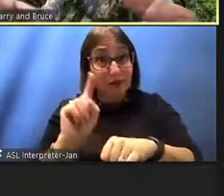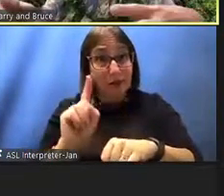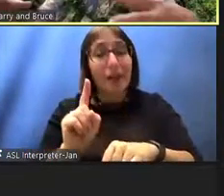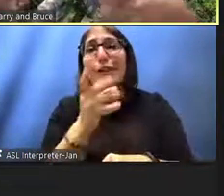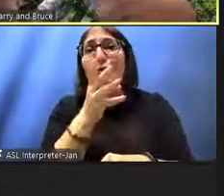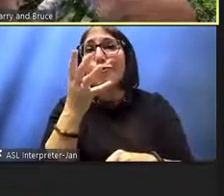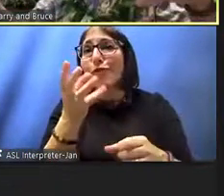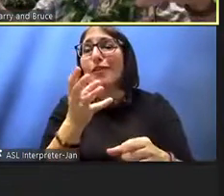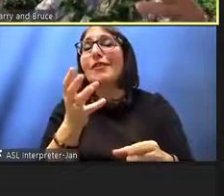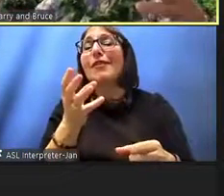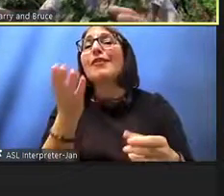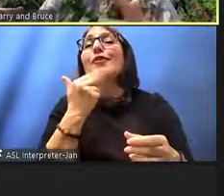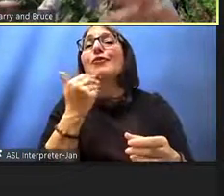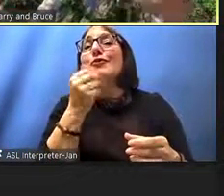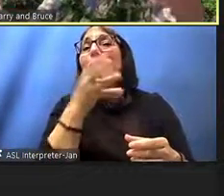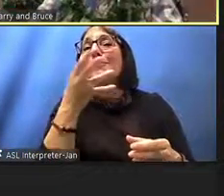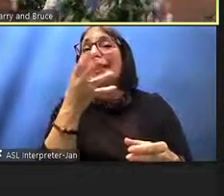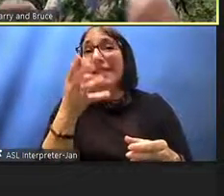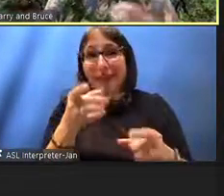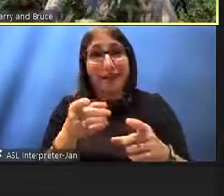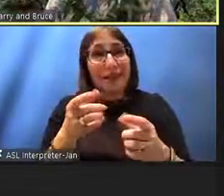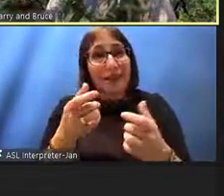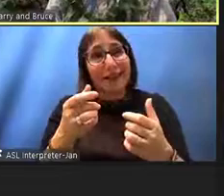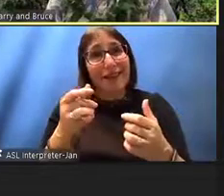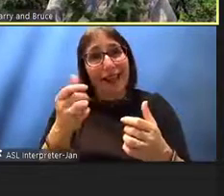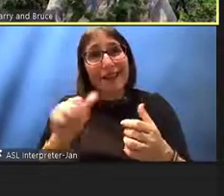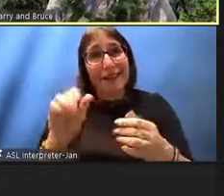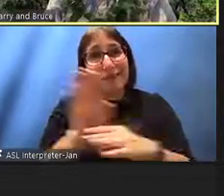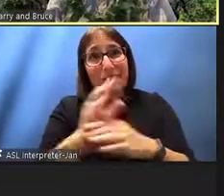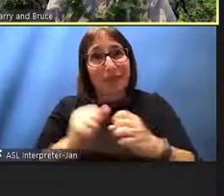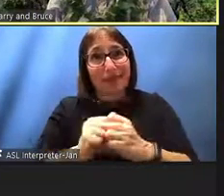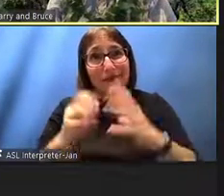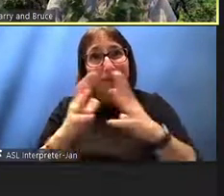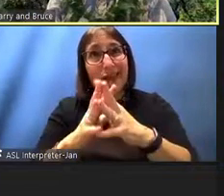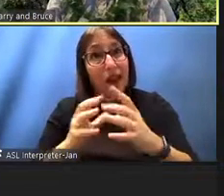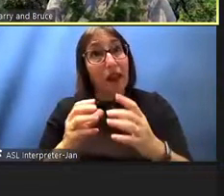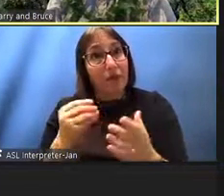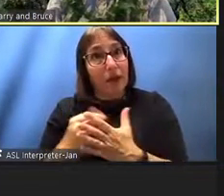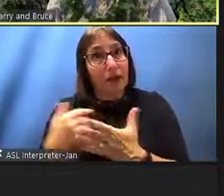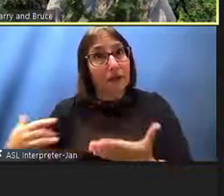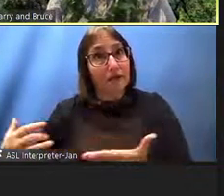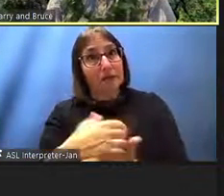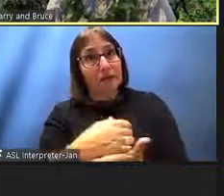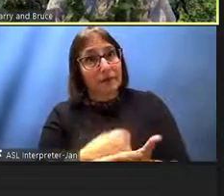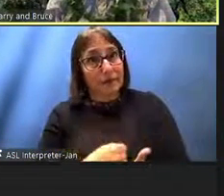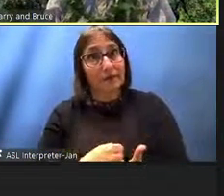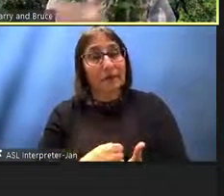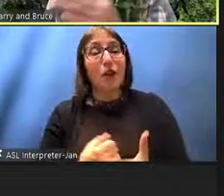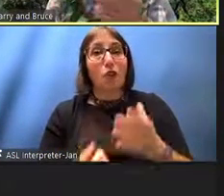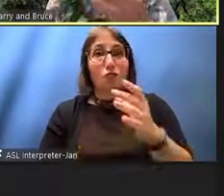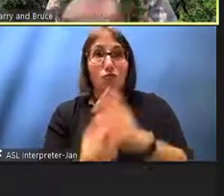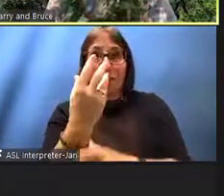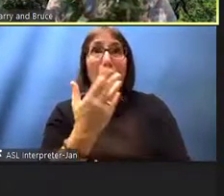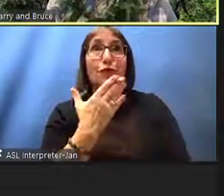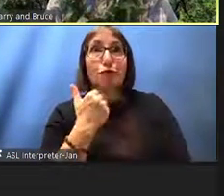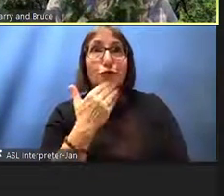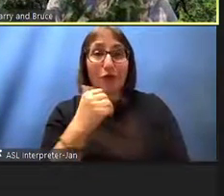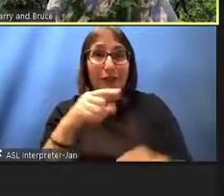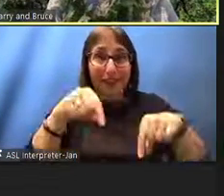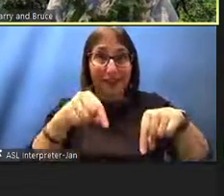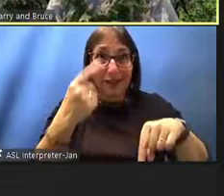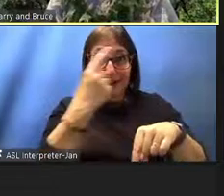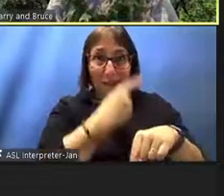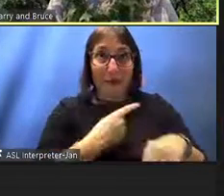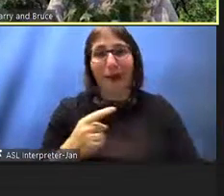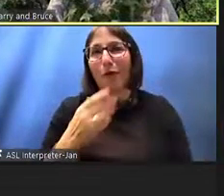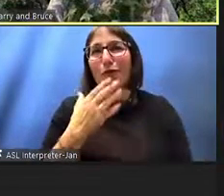was the discovery of another industry that was a good money making here growing our sugar here but sugarcane